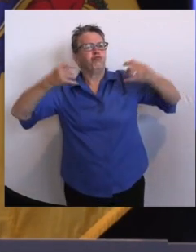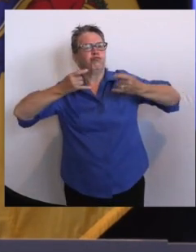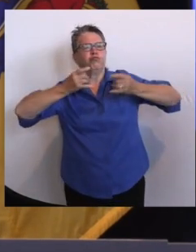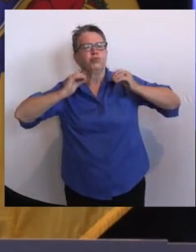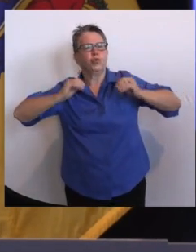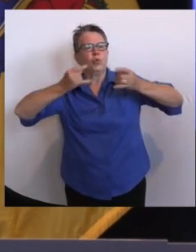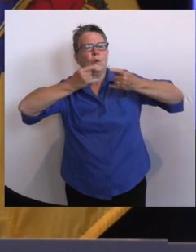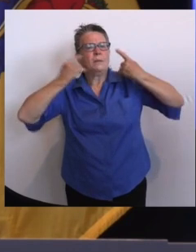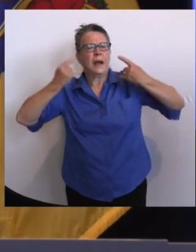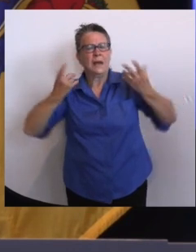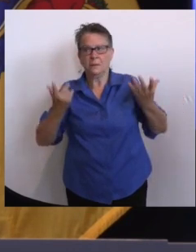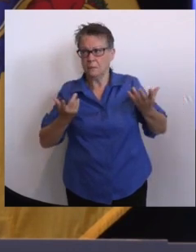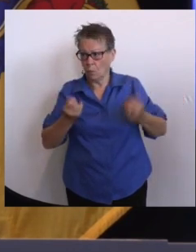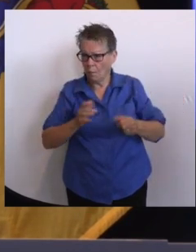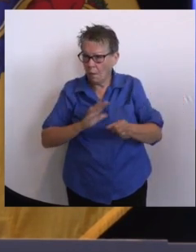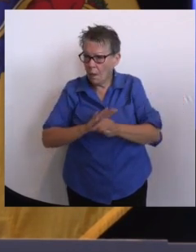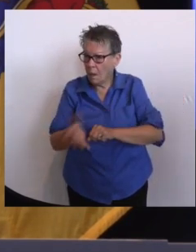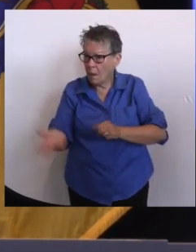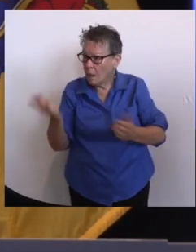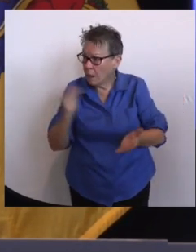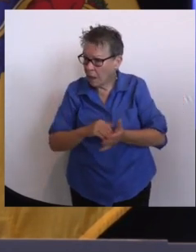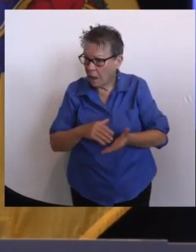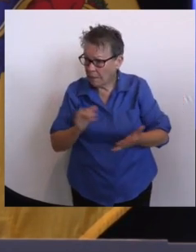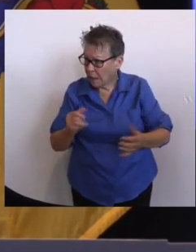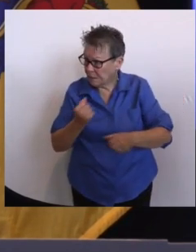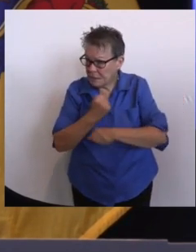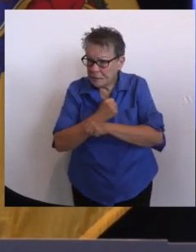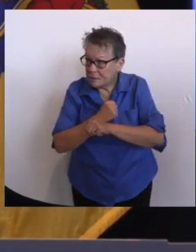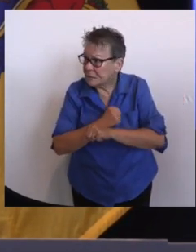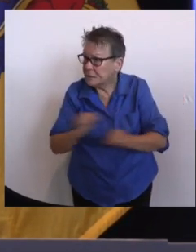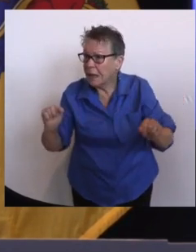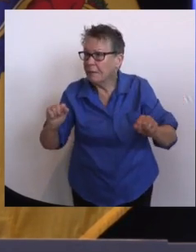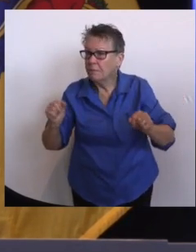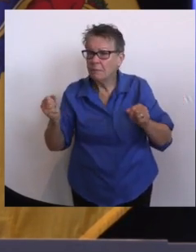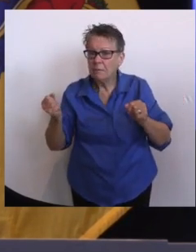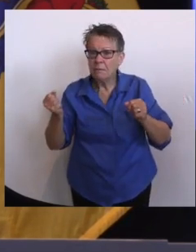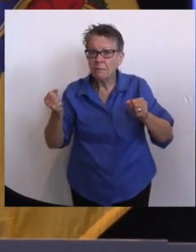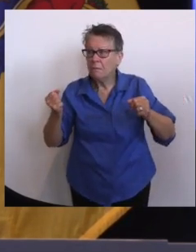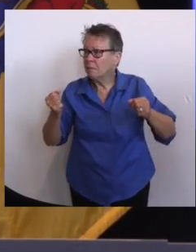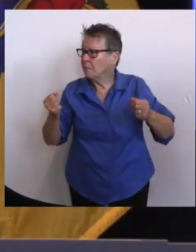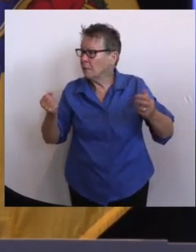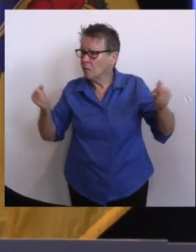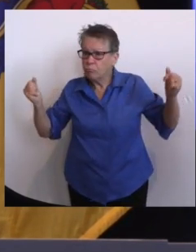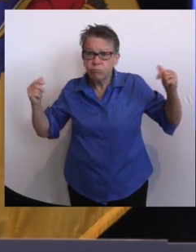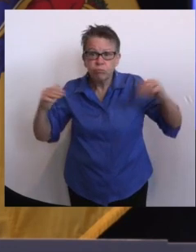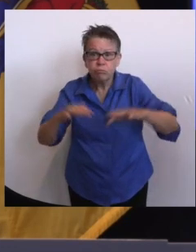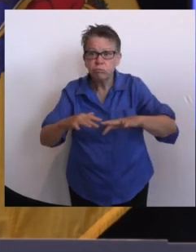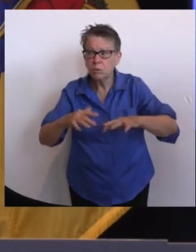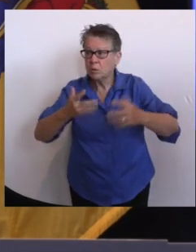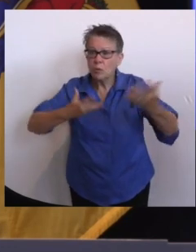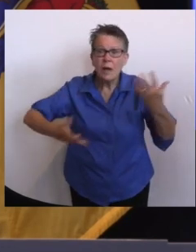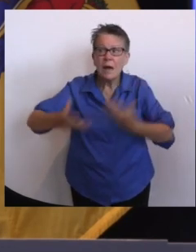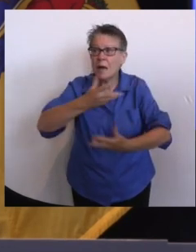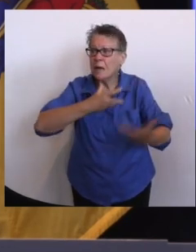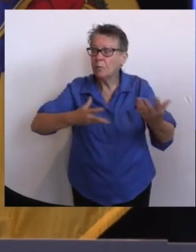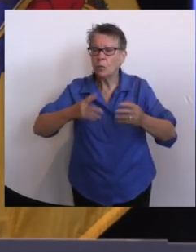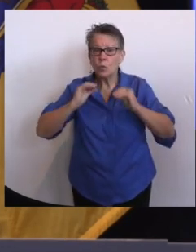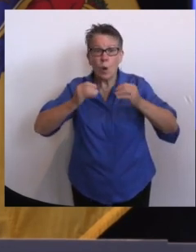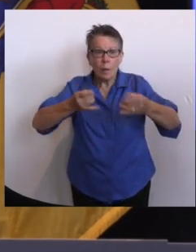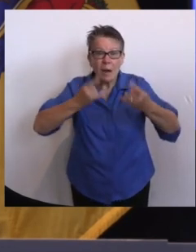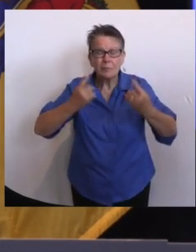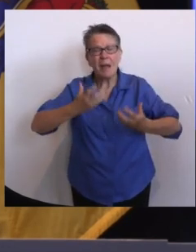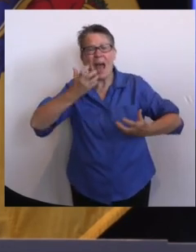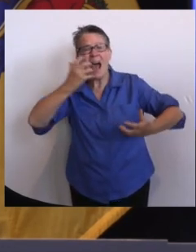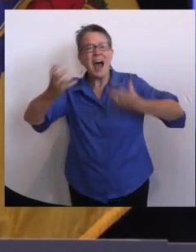sitting, yelling, cheering, crying, screaming for a couple of hours? More crying than cheering yesterday. More crying, yes. I was going to – I